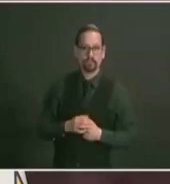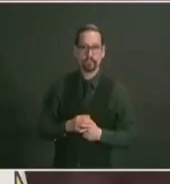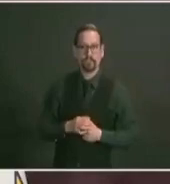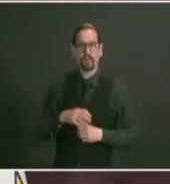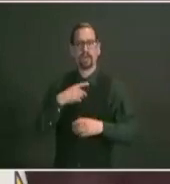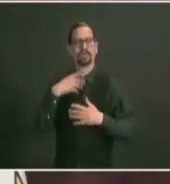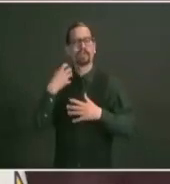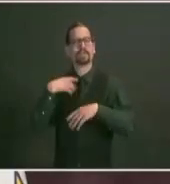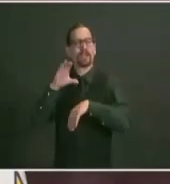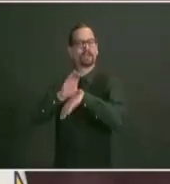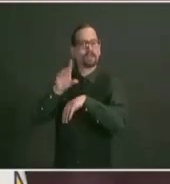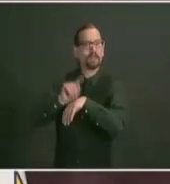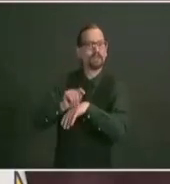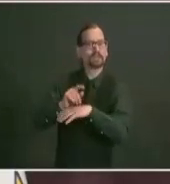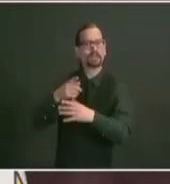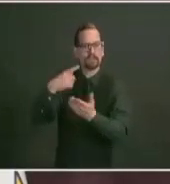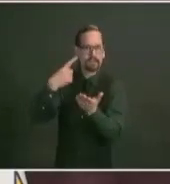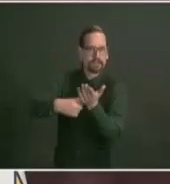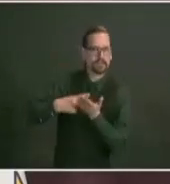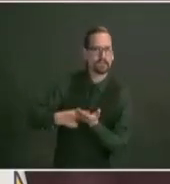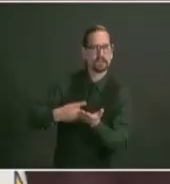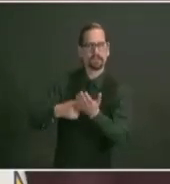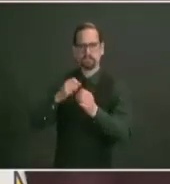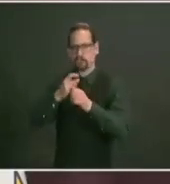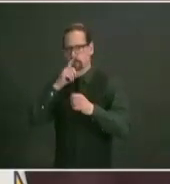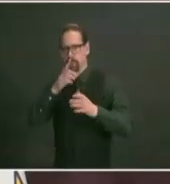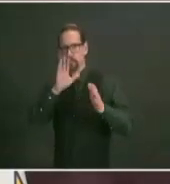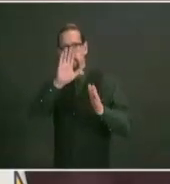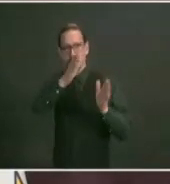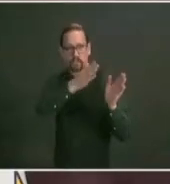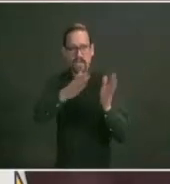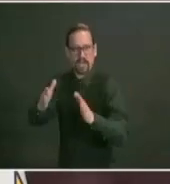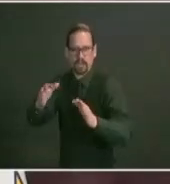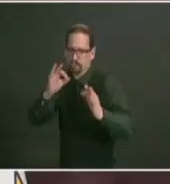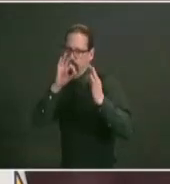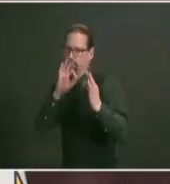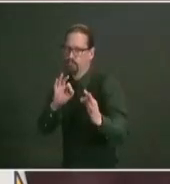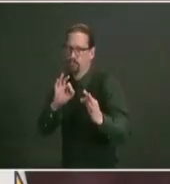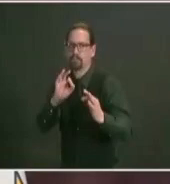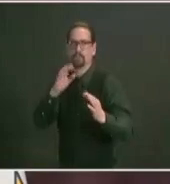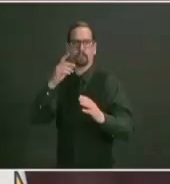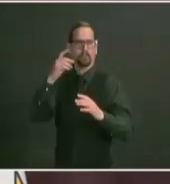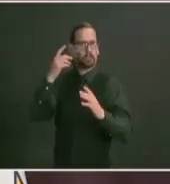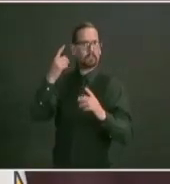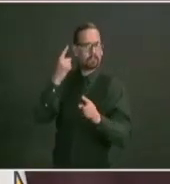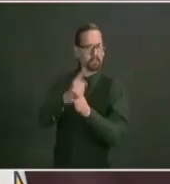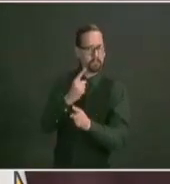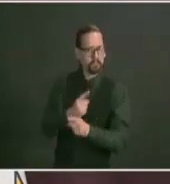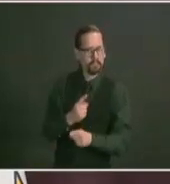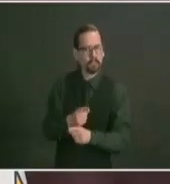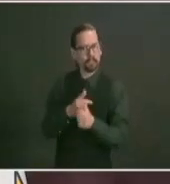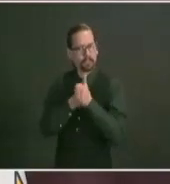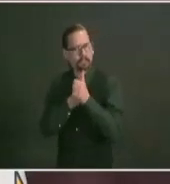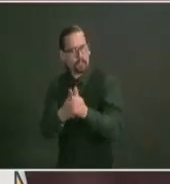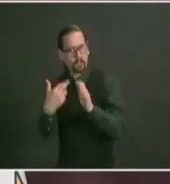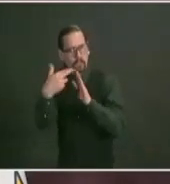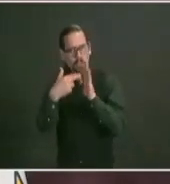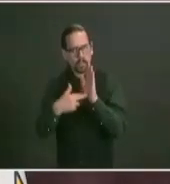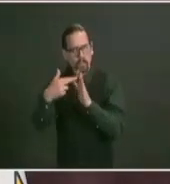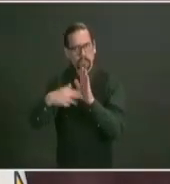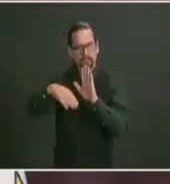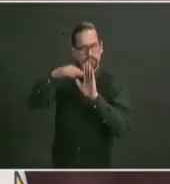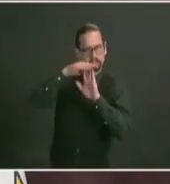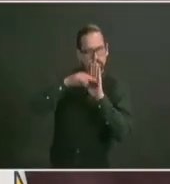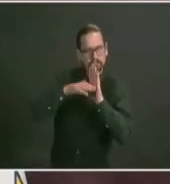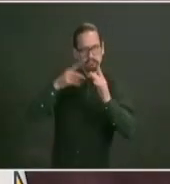and and over time providing for approvals we'll provide additional updates on our large event